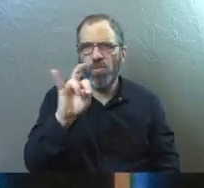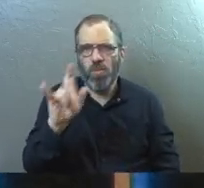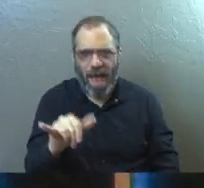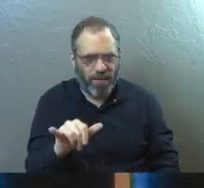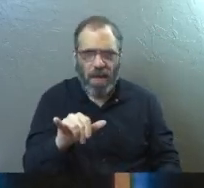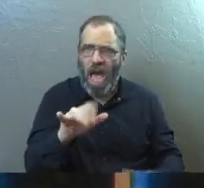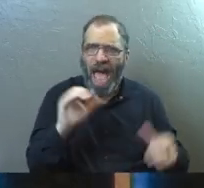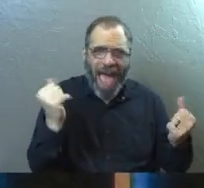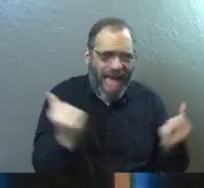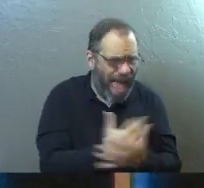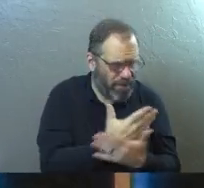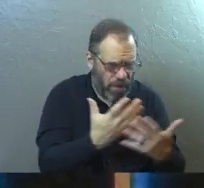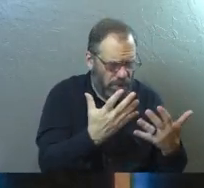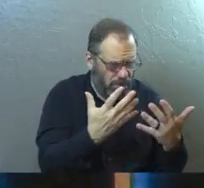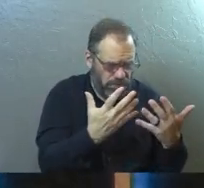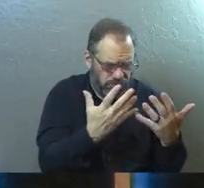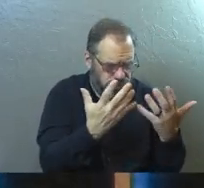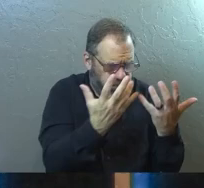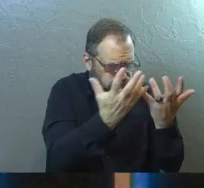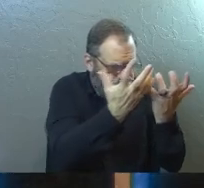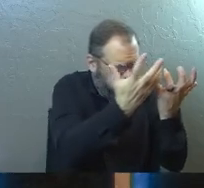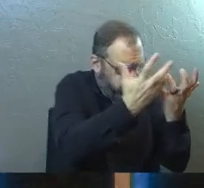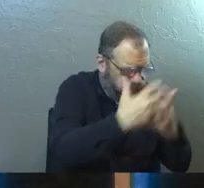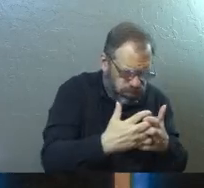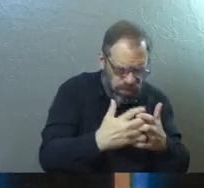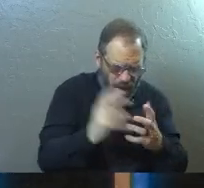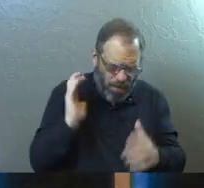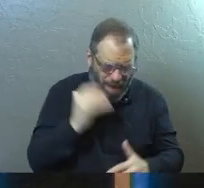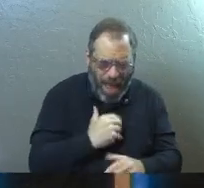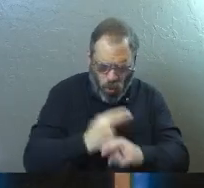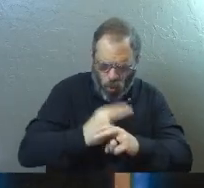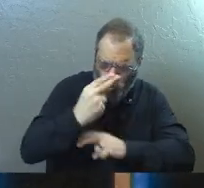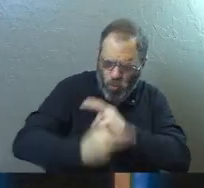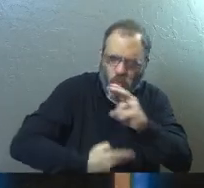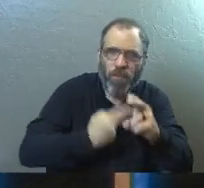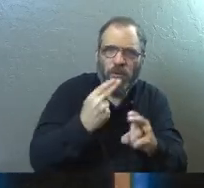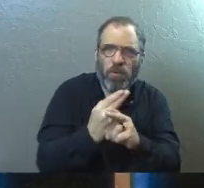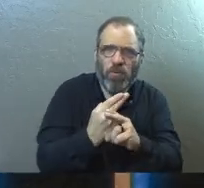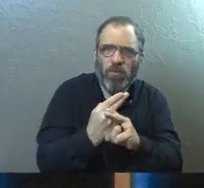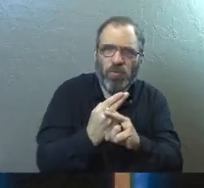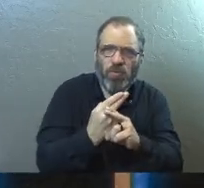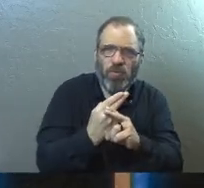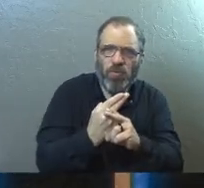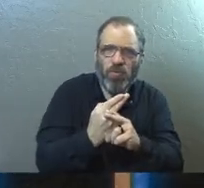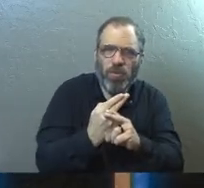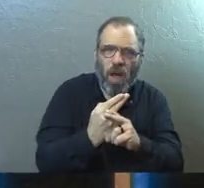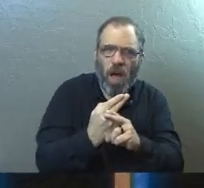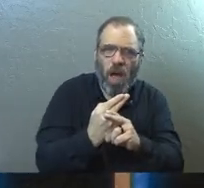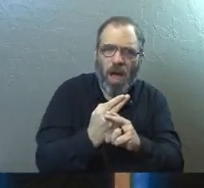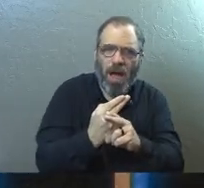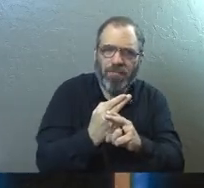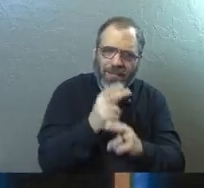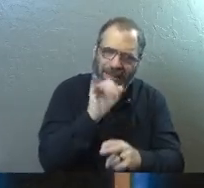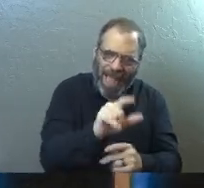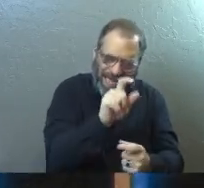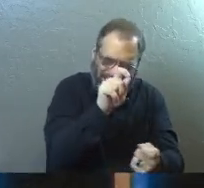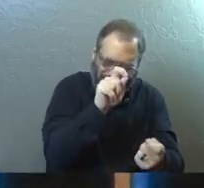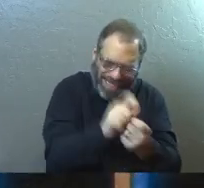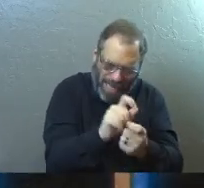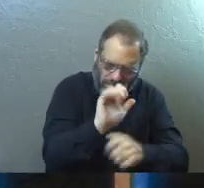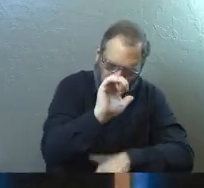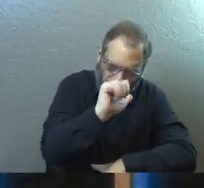can line up all these different qualities of our universe and you can say it was exactly